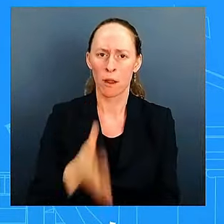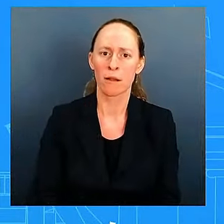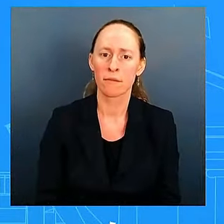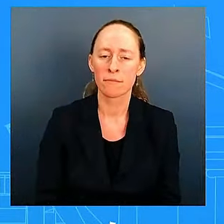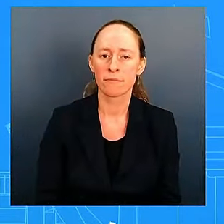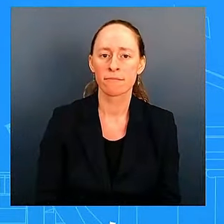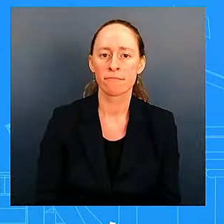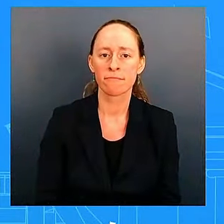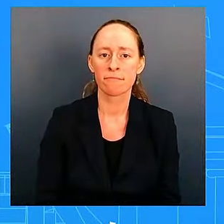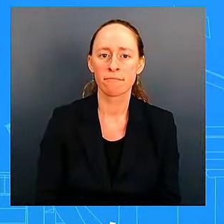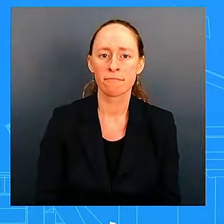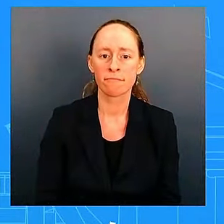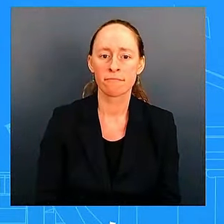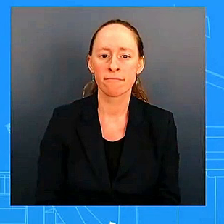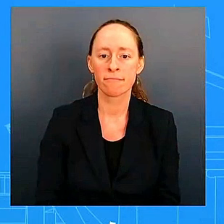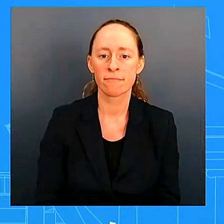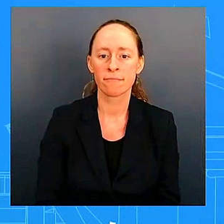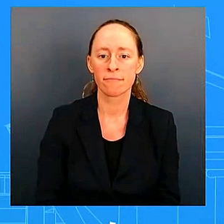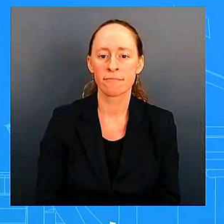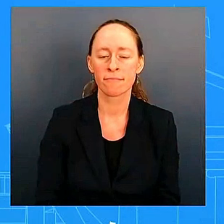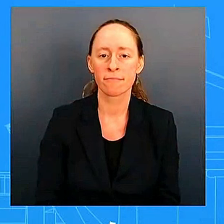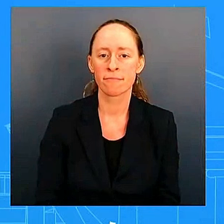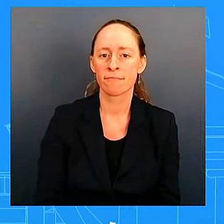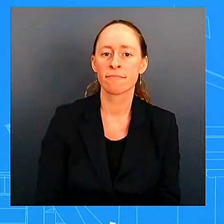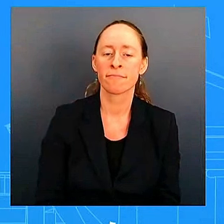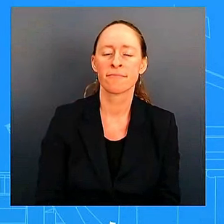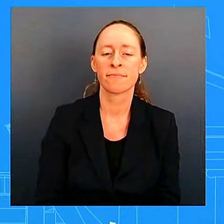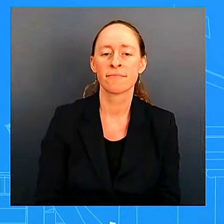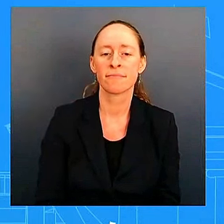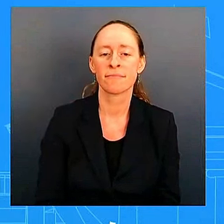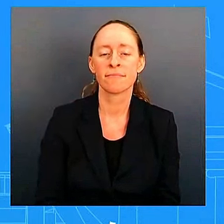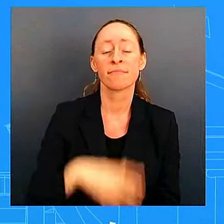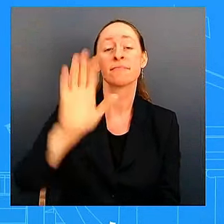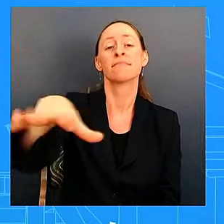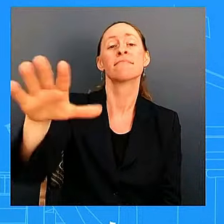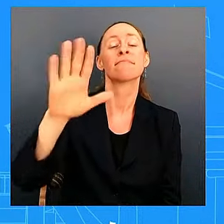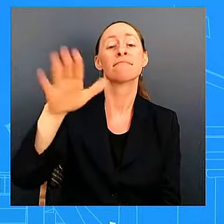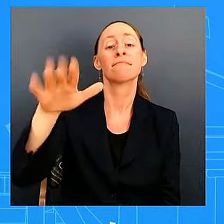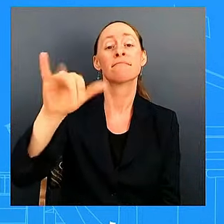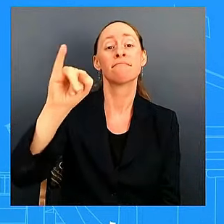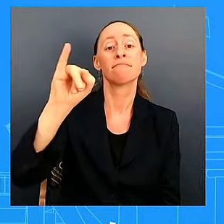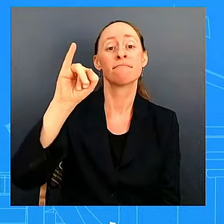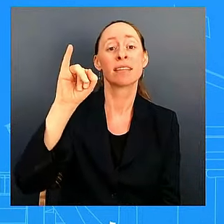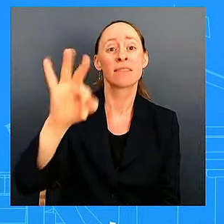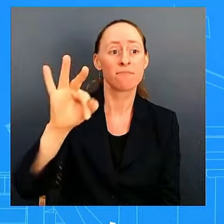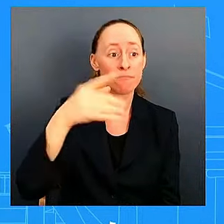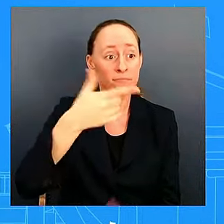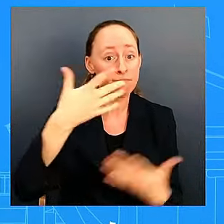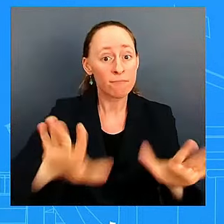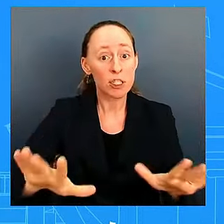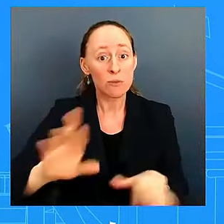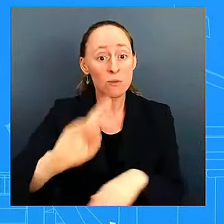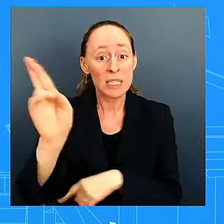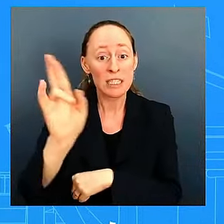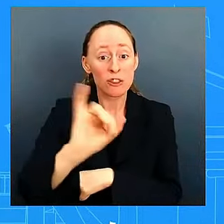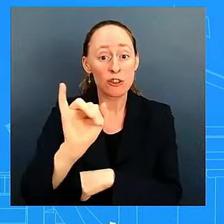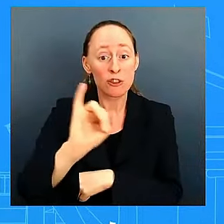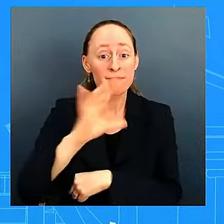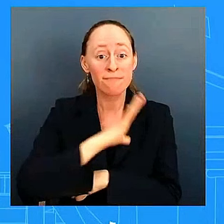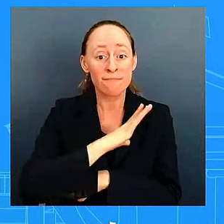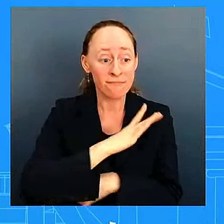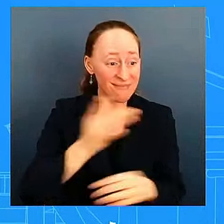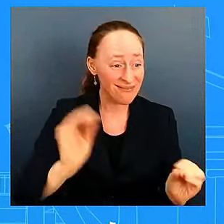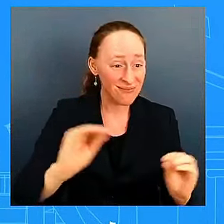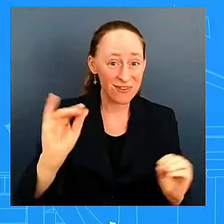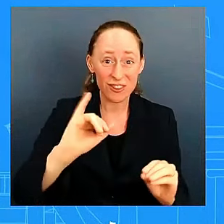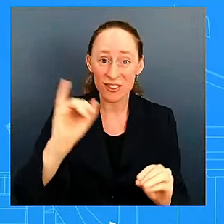insurance that's of course very important for rebuilding if they do not have insurance they have access to federal assistance but it's a long road to